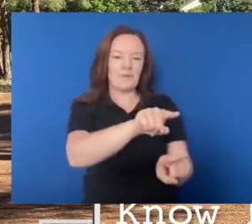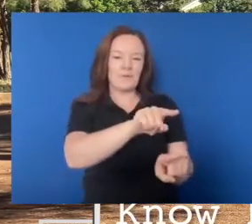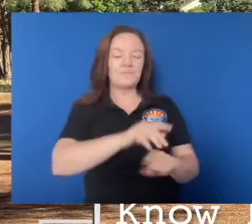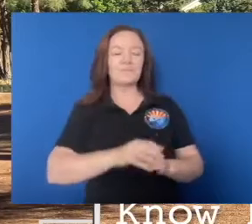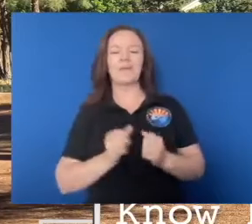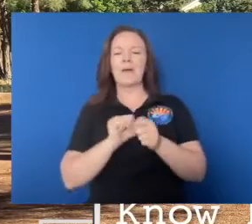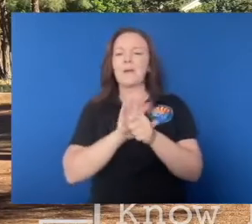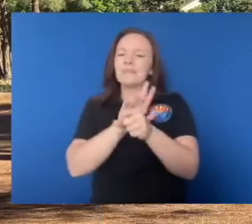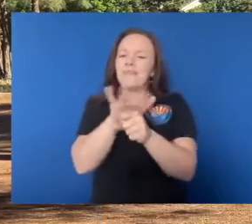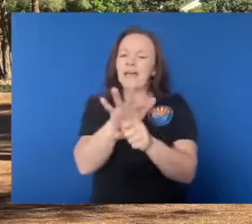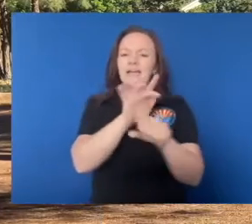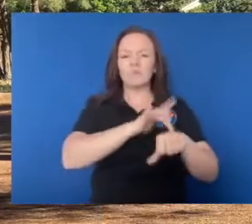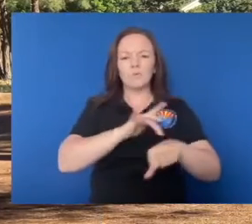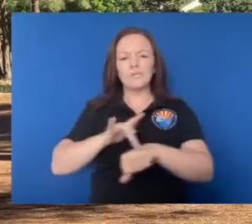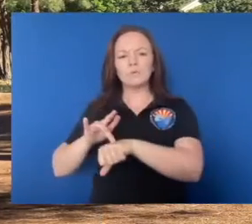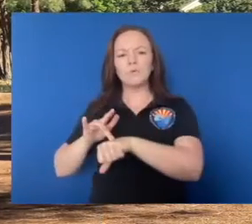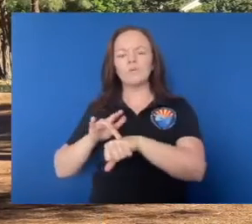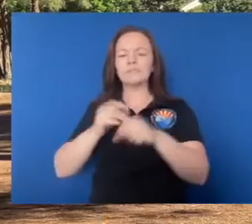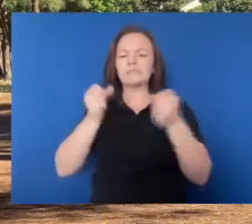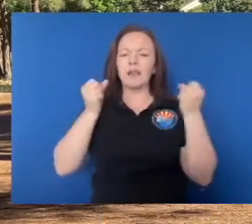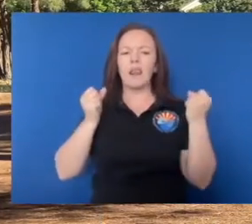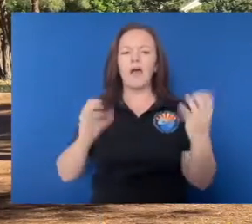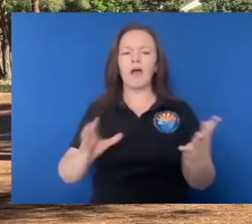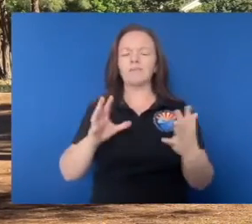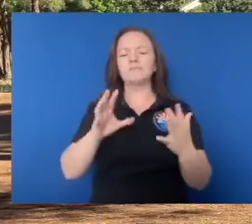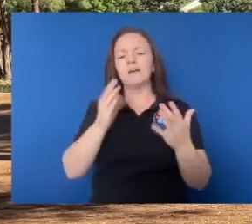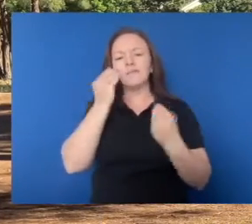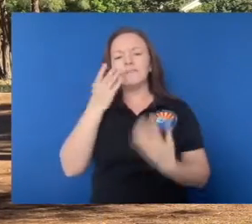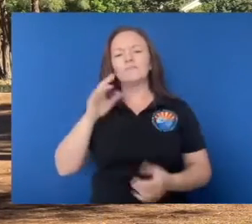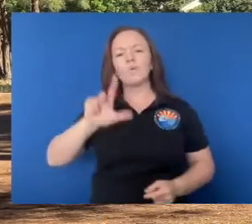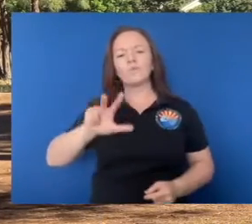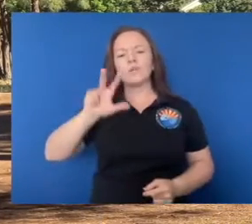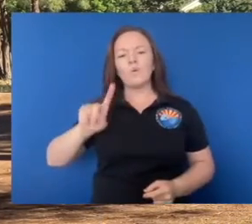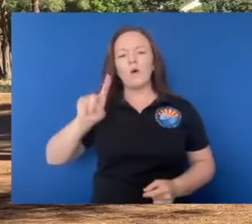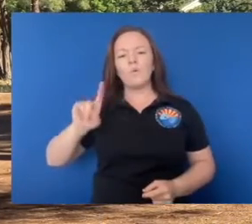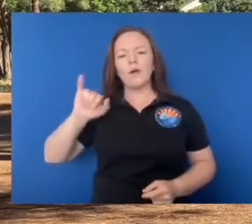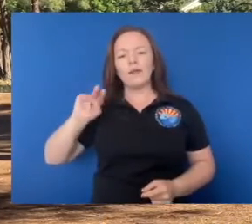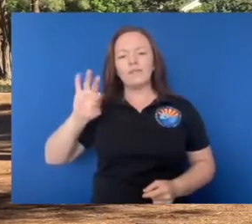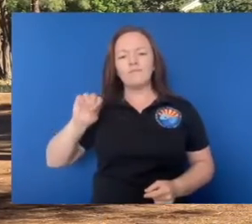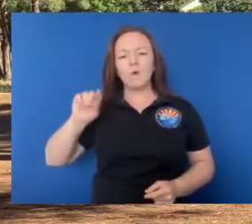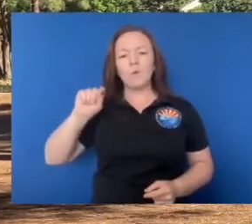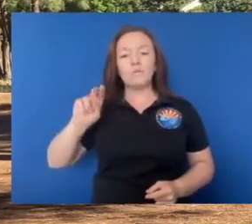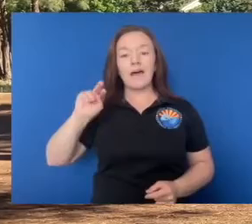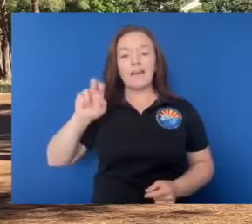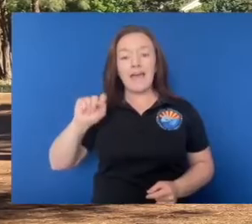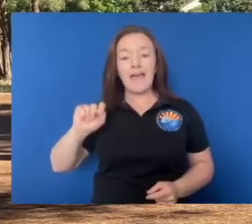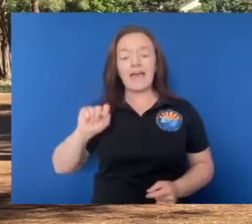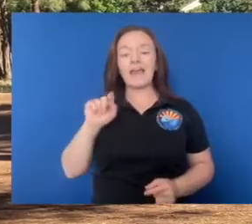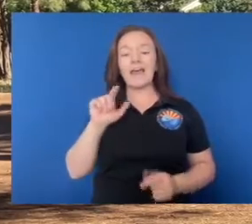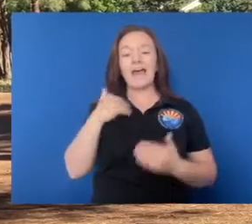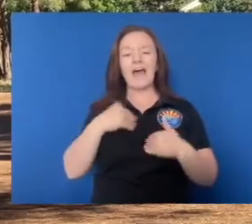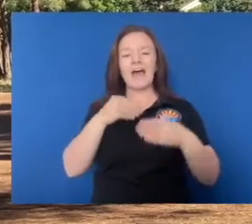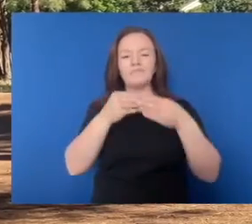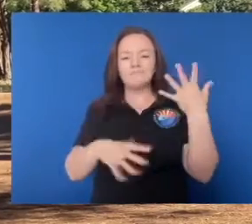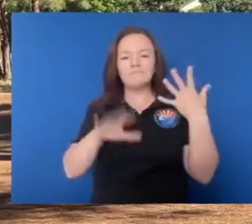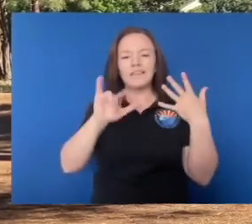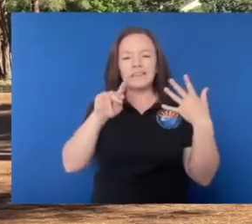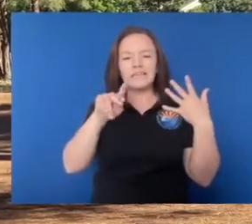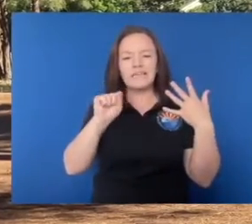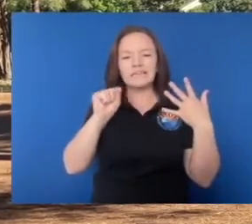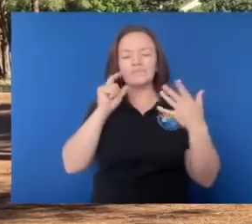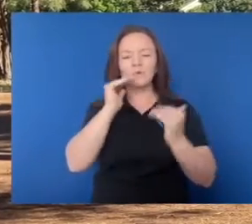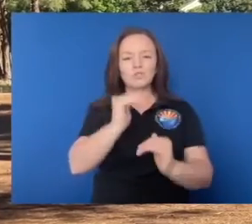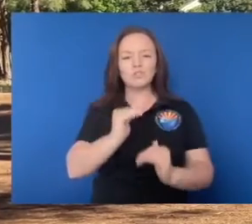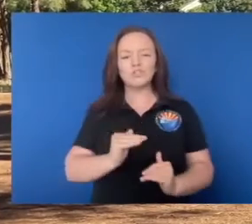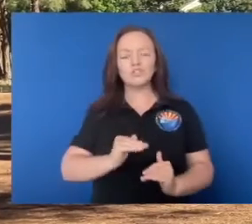there's, there's plenty of resources out there. There's 311info.net. We've got lots of links there. You can find the restrictions links. You